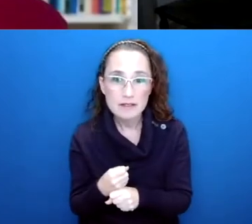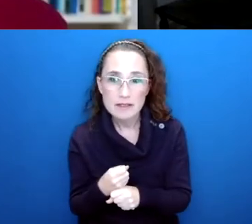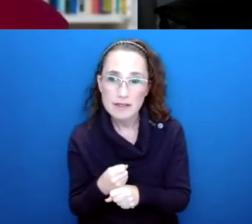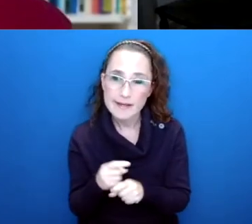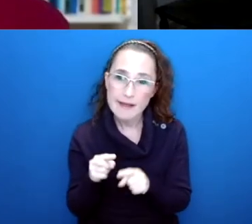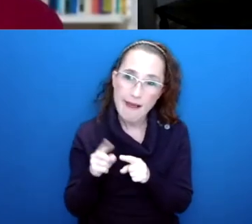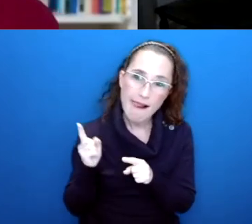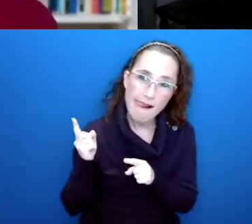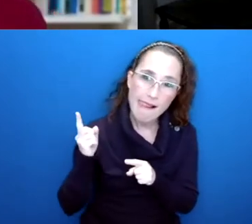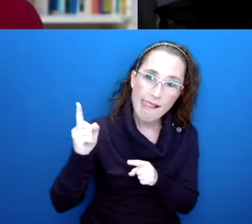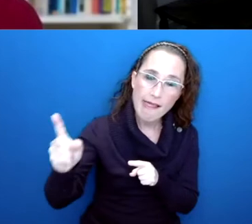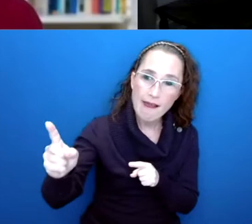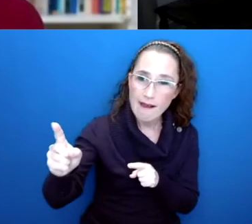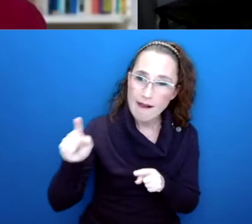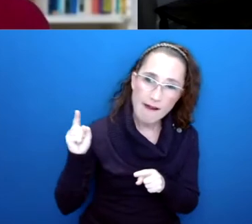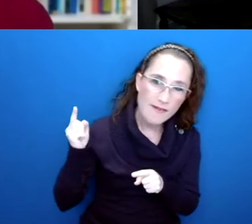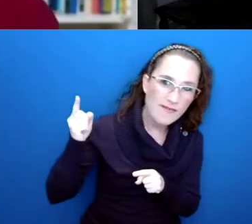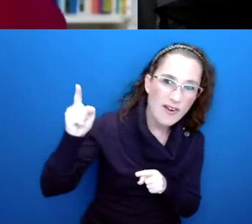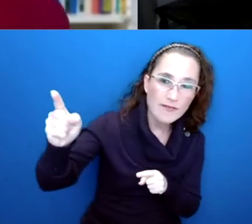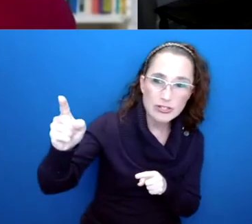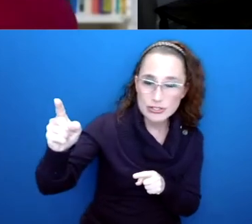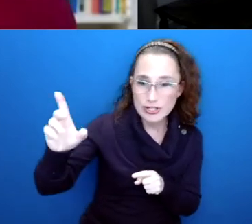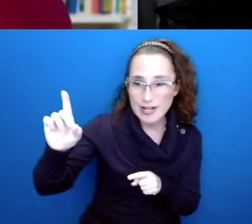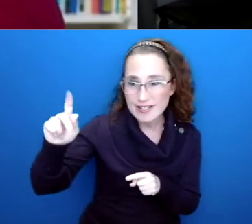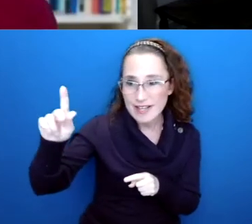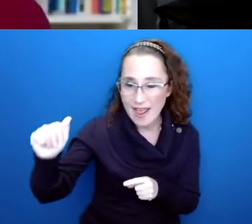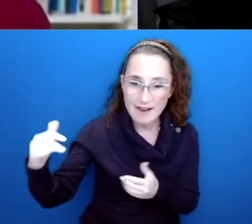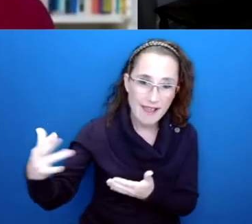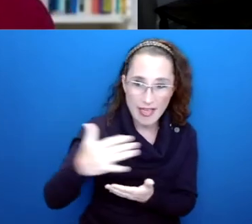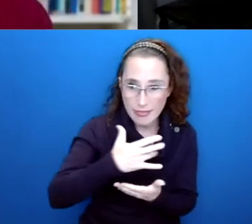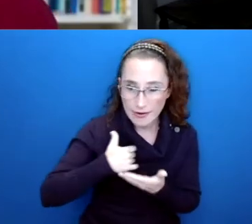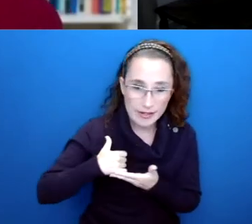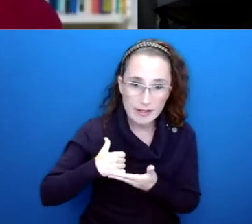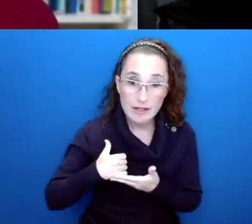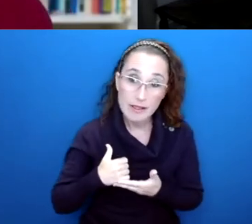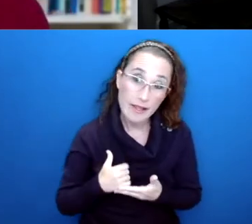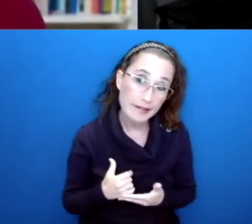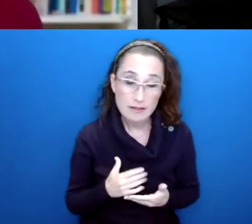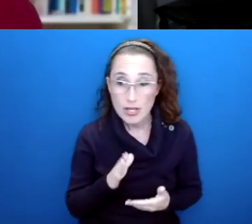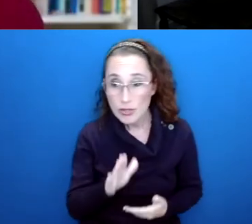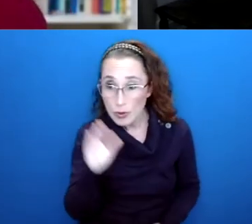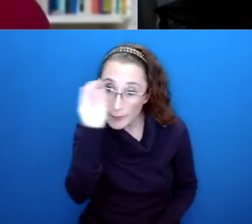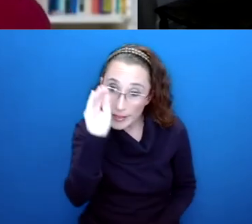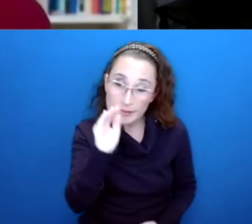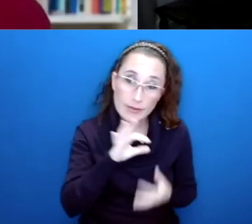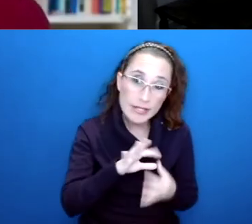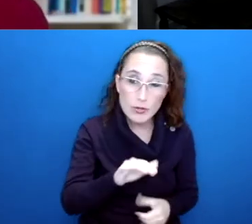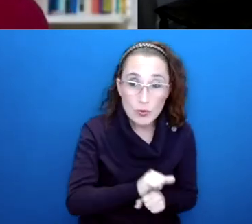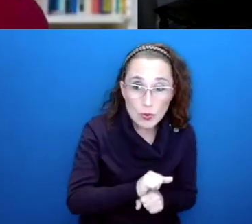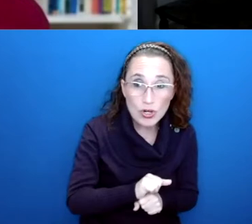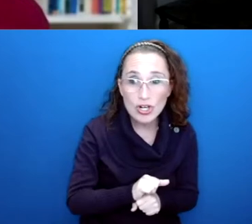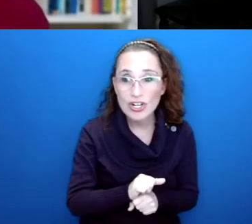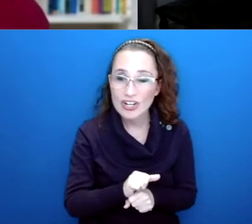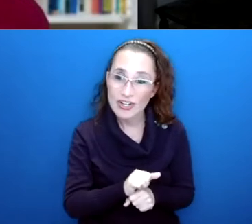long range data about how we all feel about our work and our life in the company.